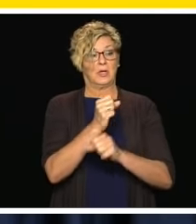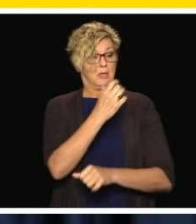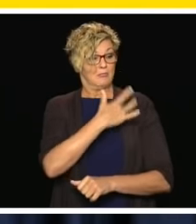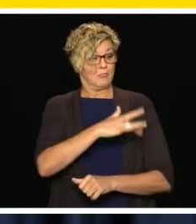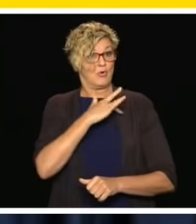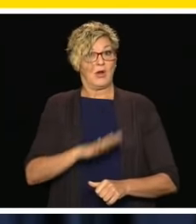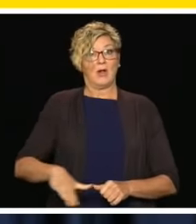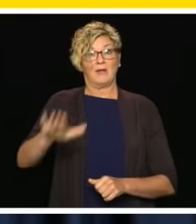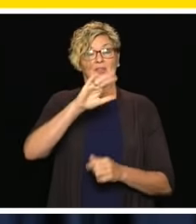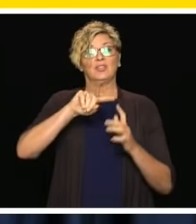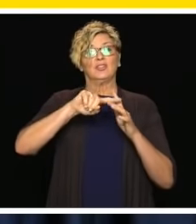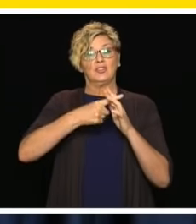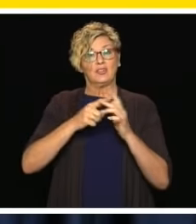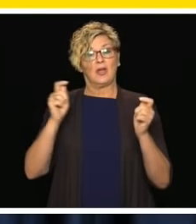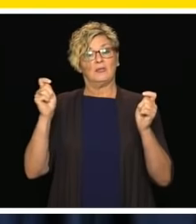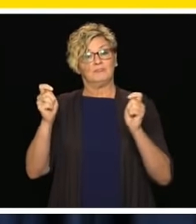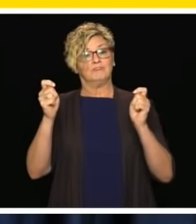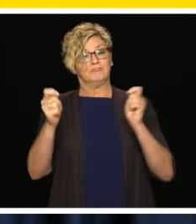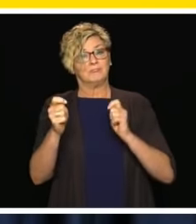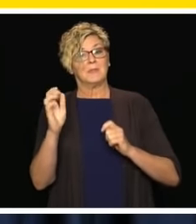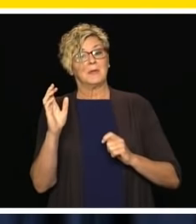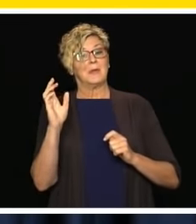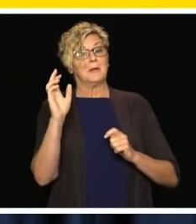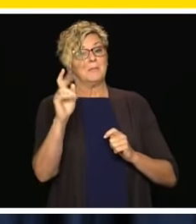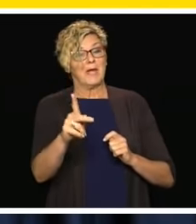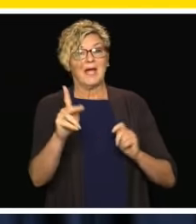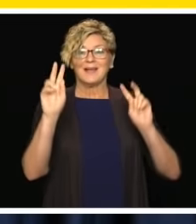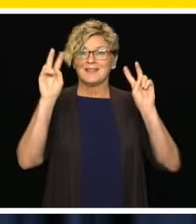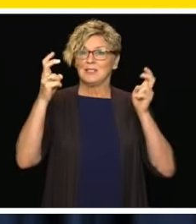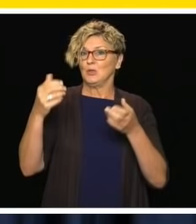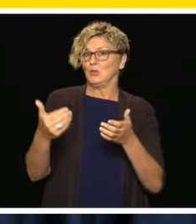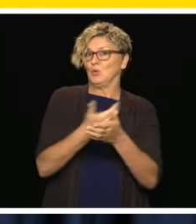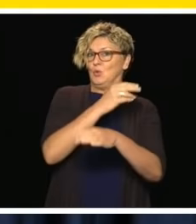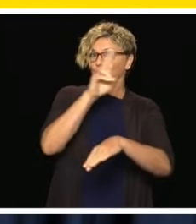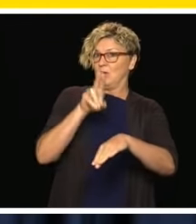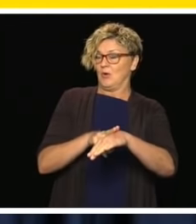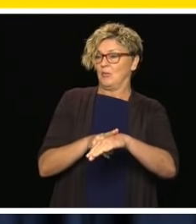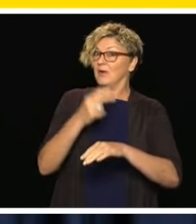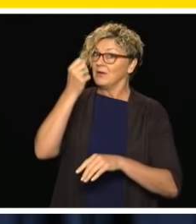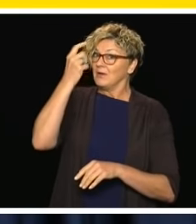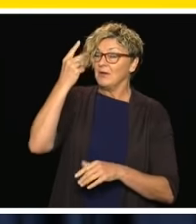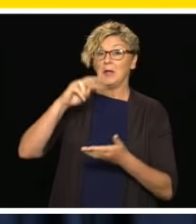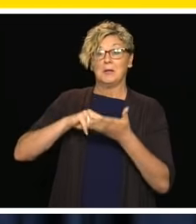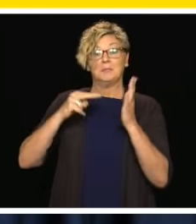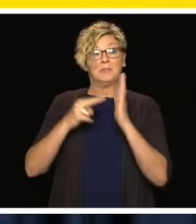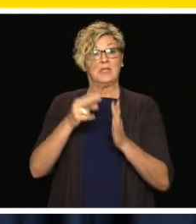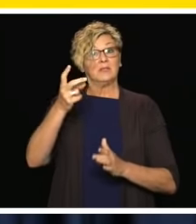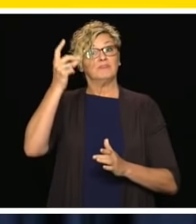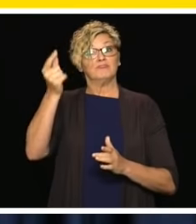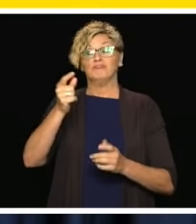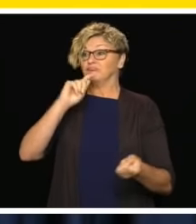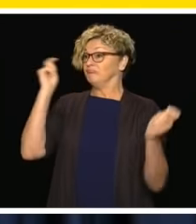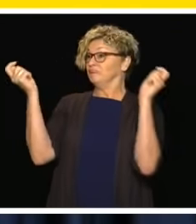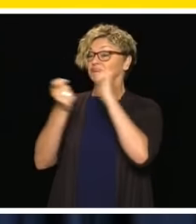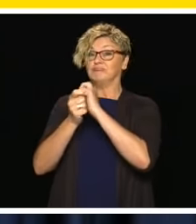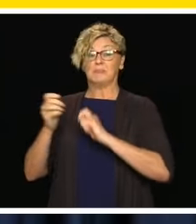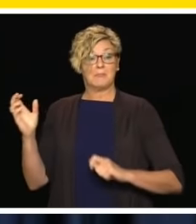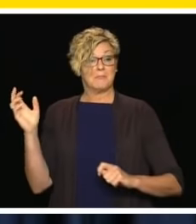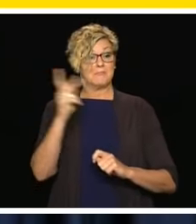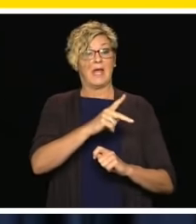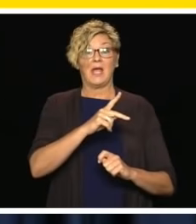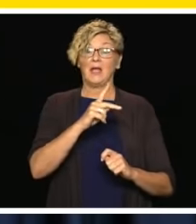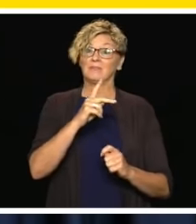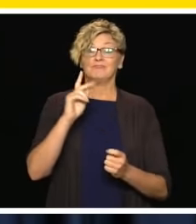will be the new normal as we go forward. I want to reiterate this is not the flick of a switch. This is a gradual increase in